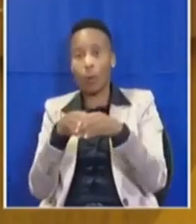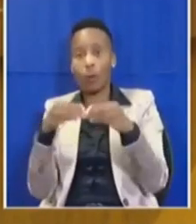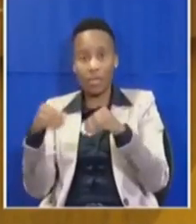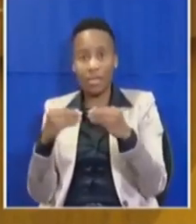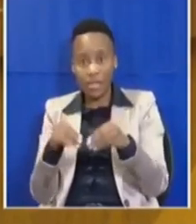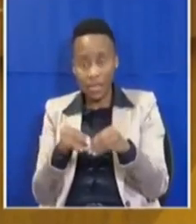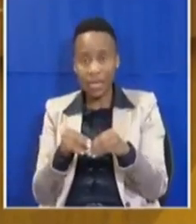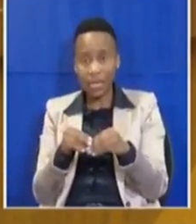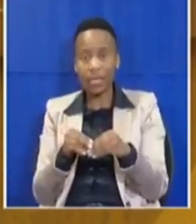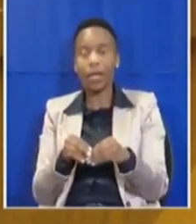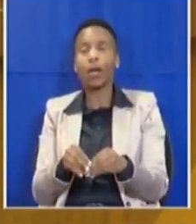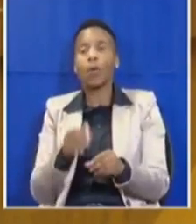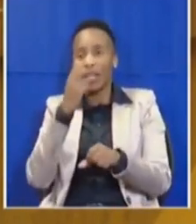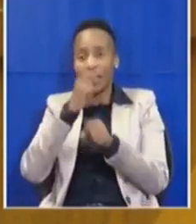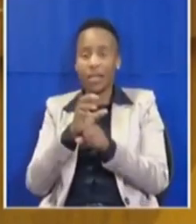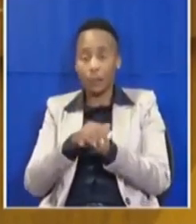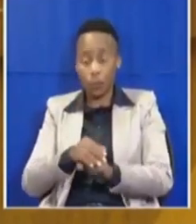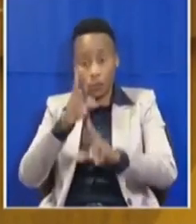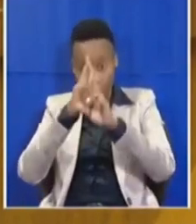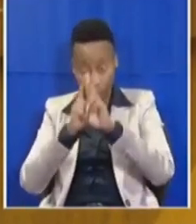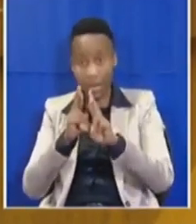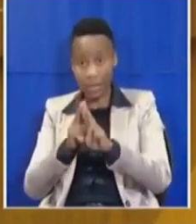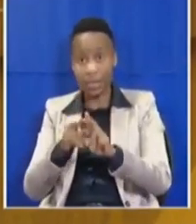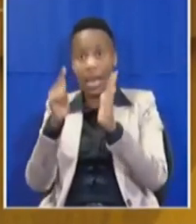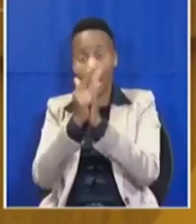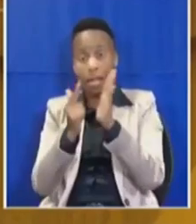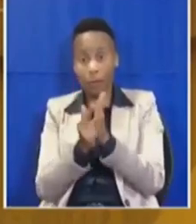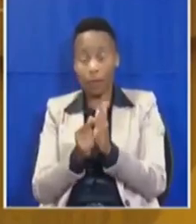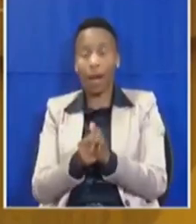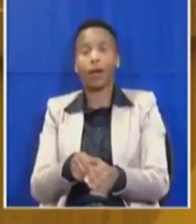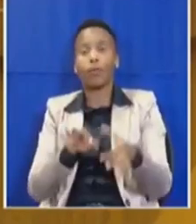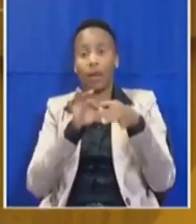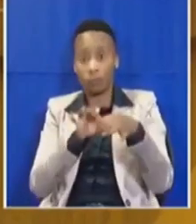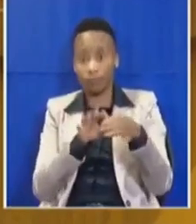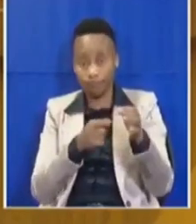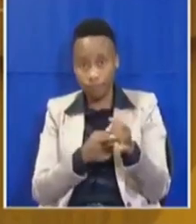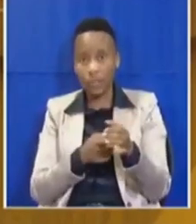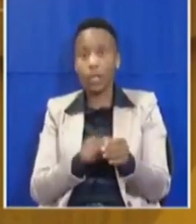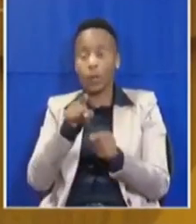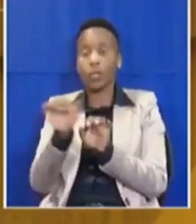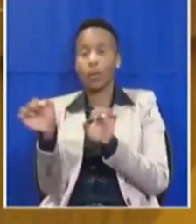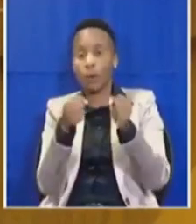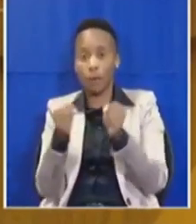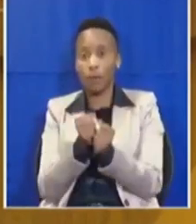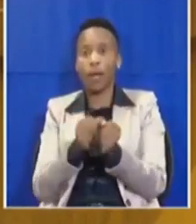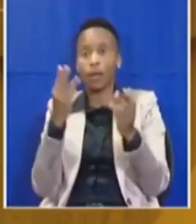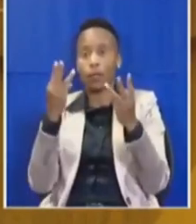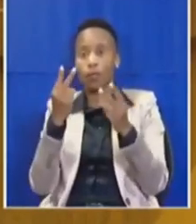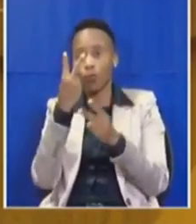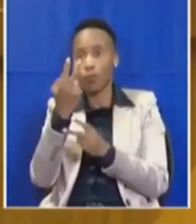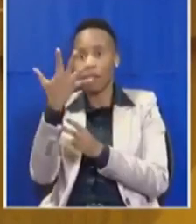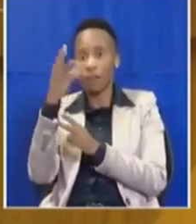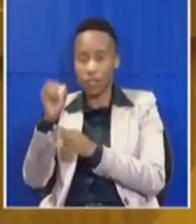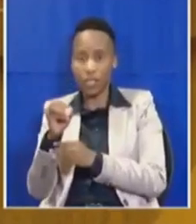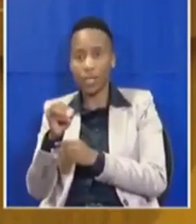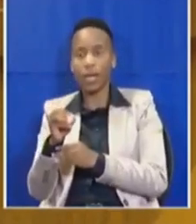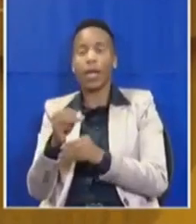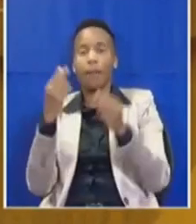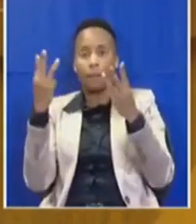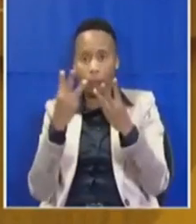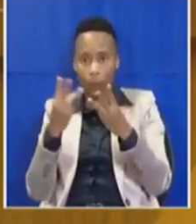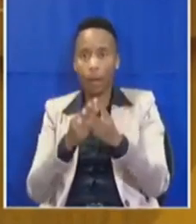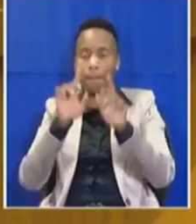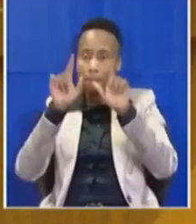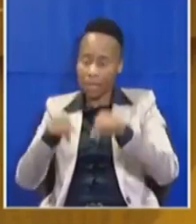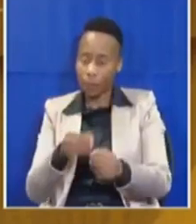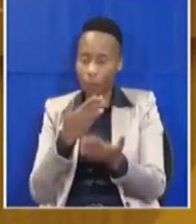with unworkable labour legislation. Those employing less than 250 people must be given all and possible options